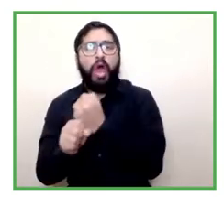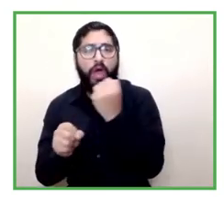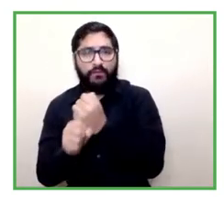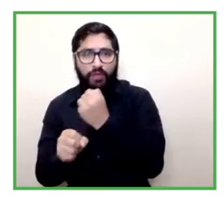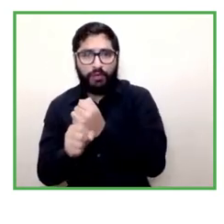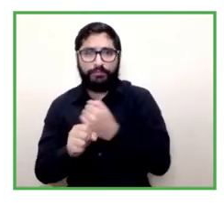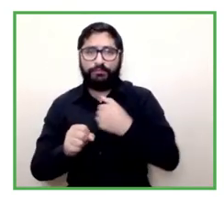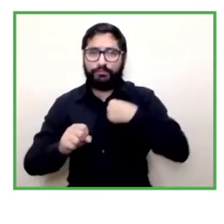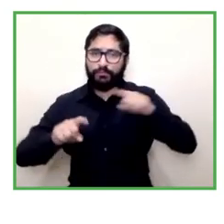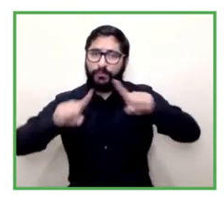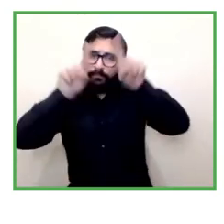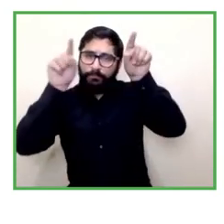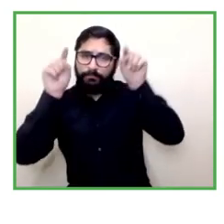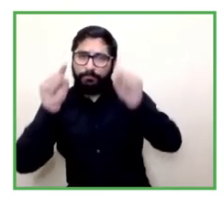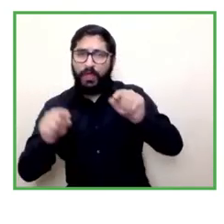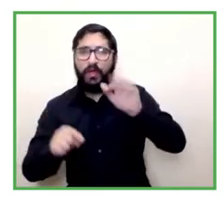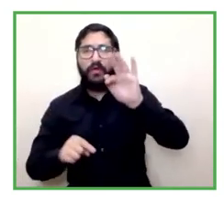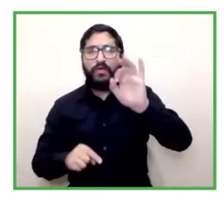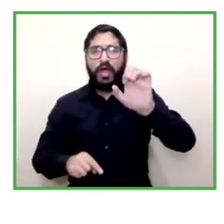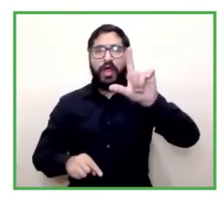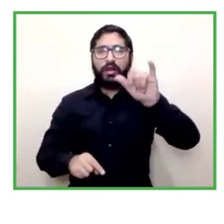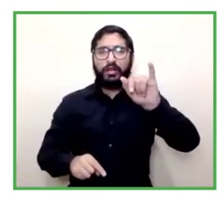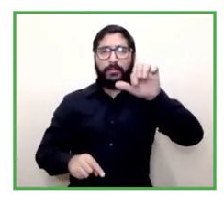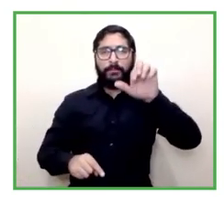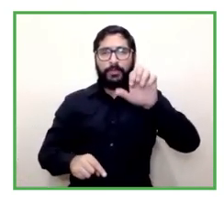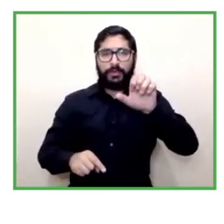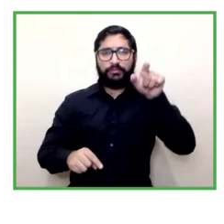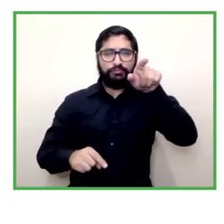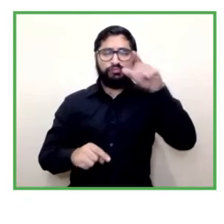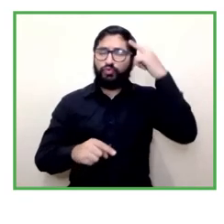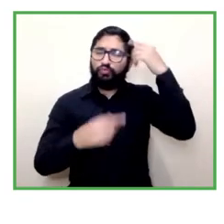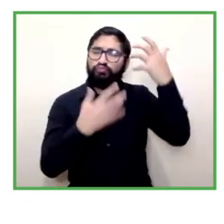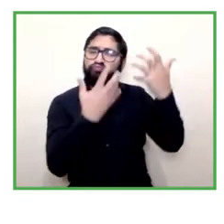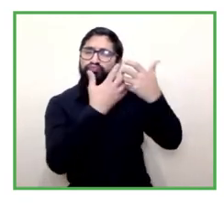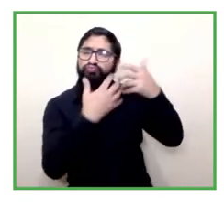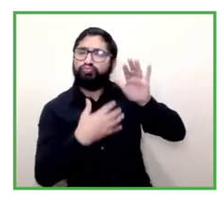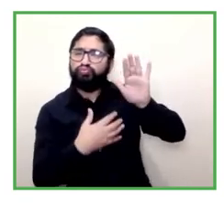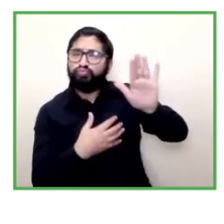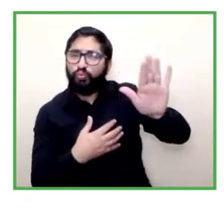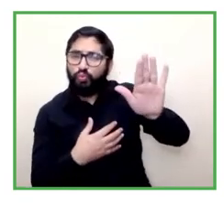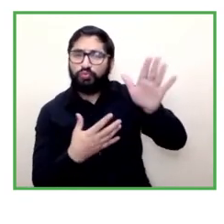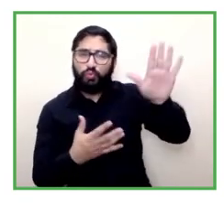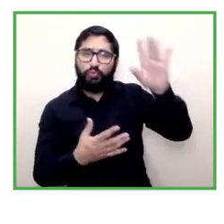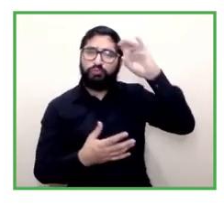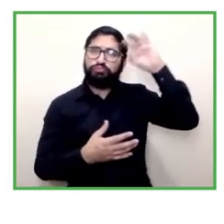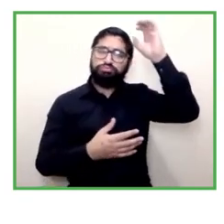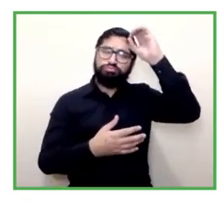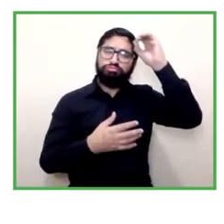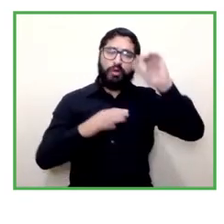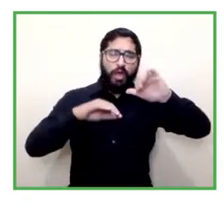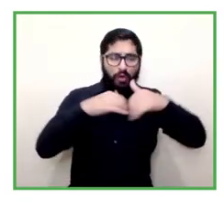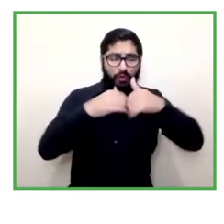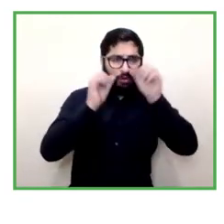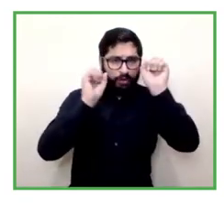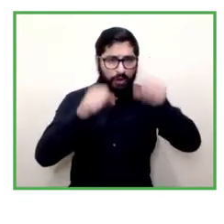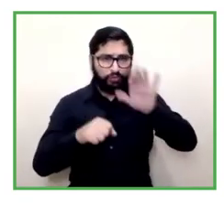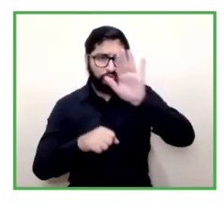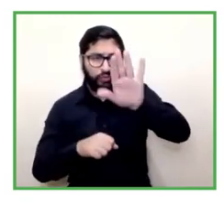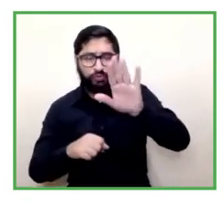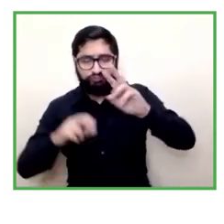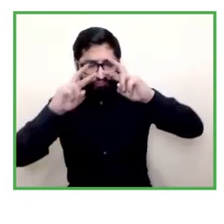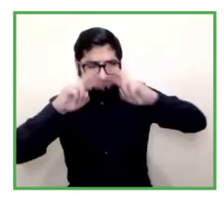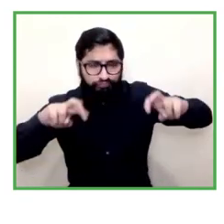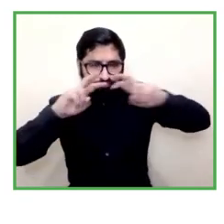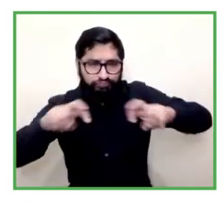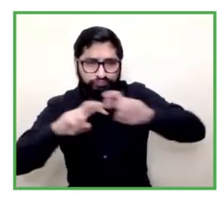labor and i would say that you mentioned before that you